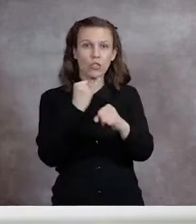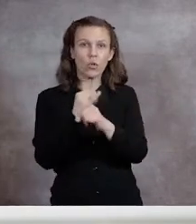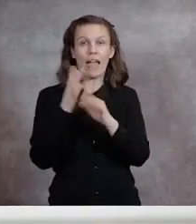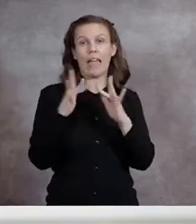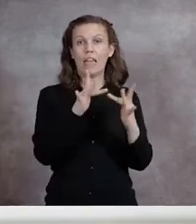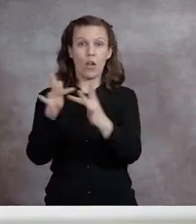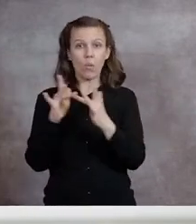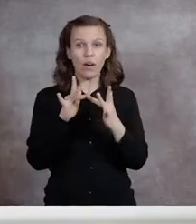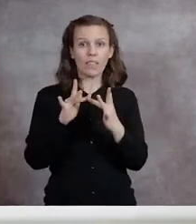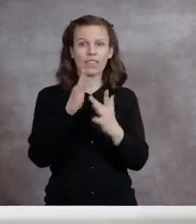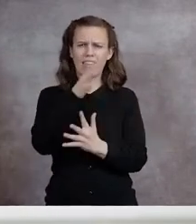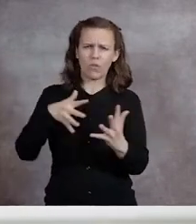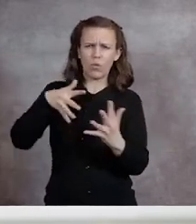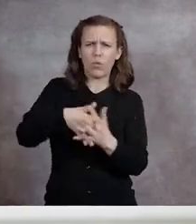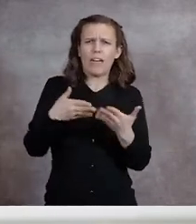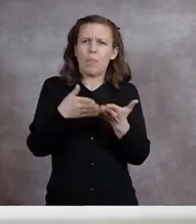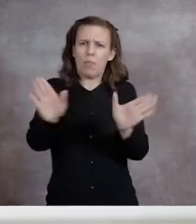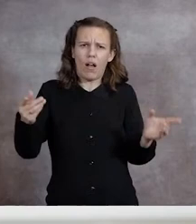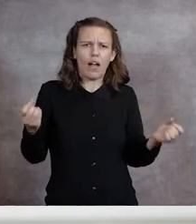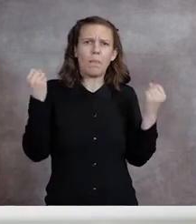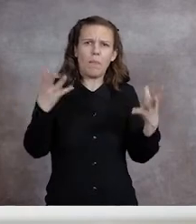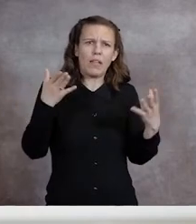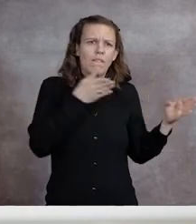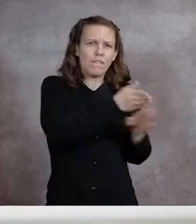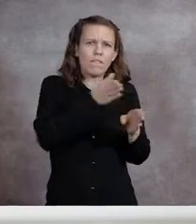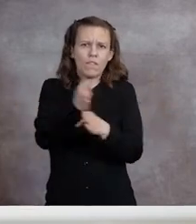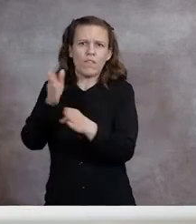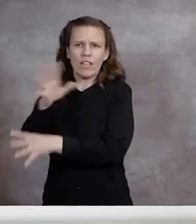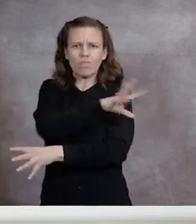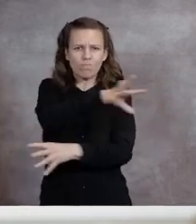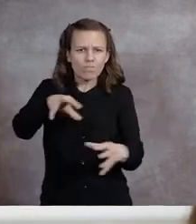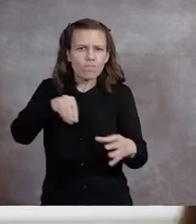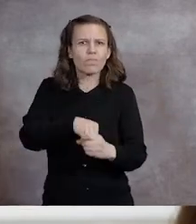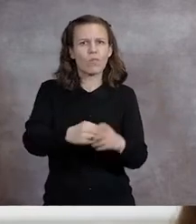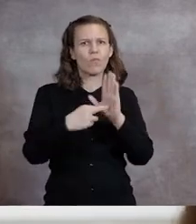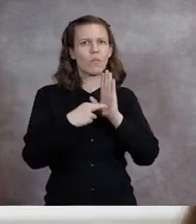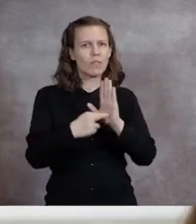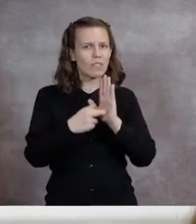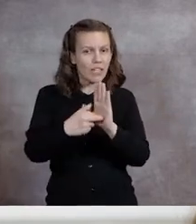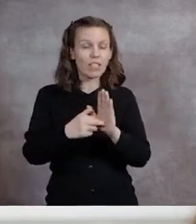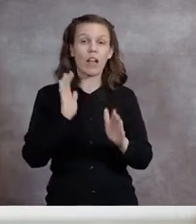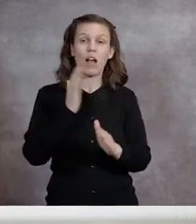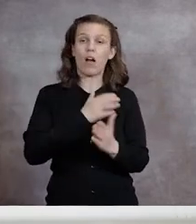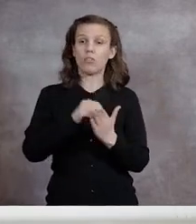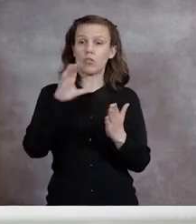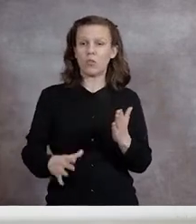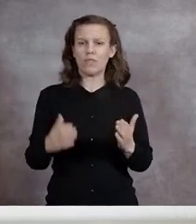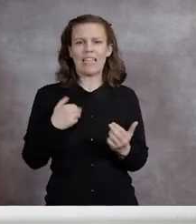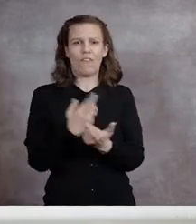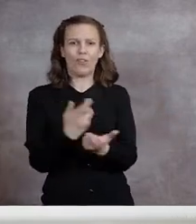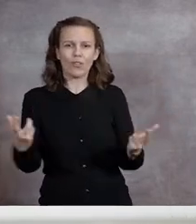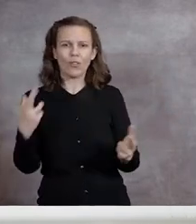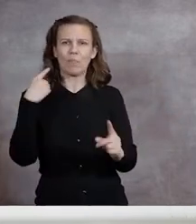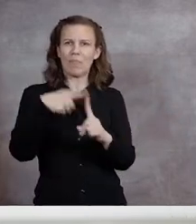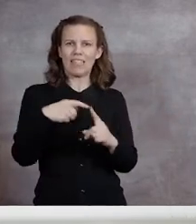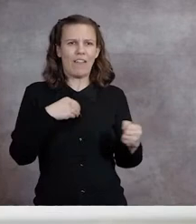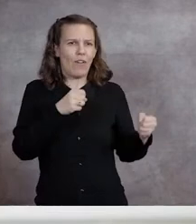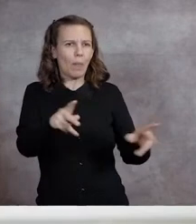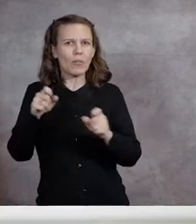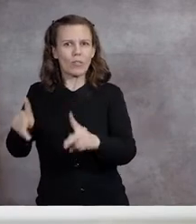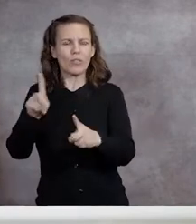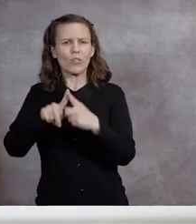rooted in broad interdisciplinary representations, our students are provided with the resources and the opportunities